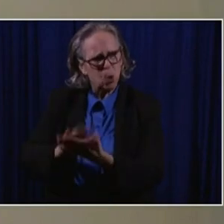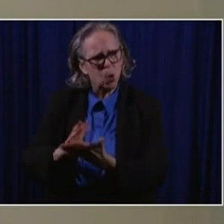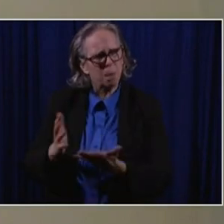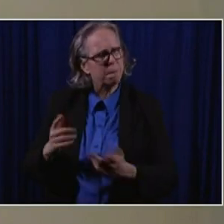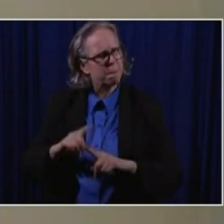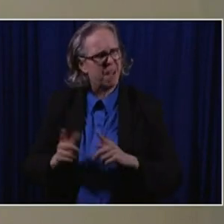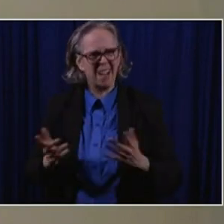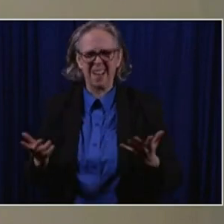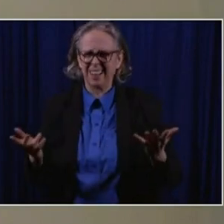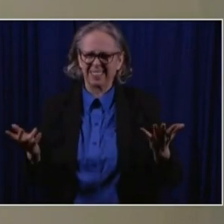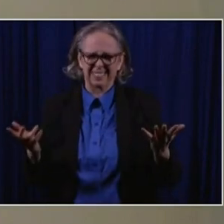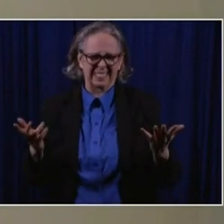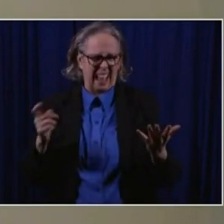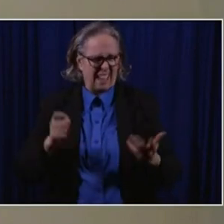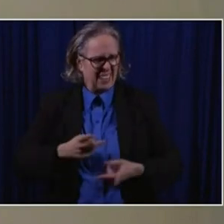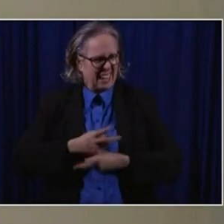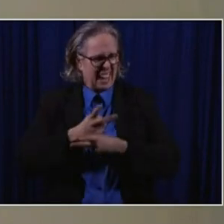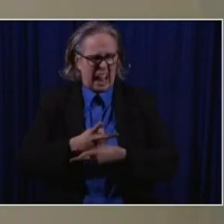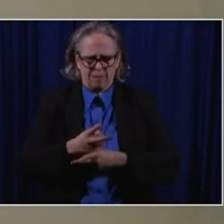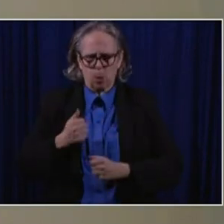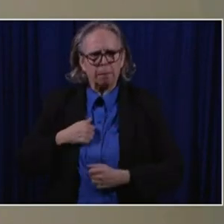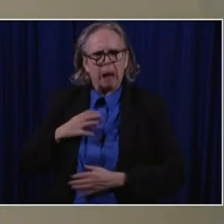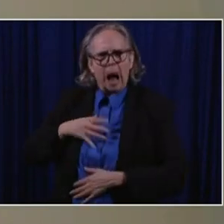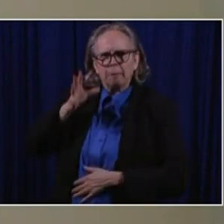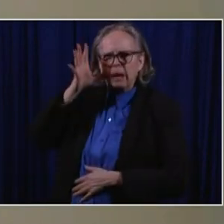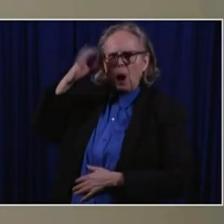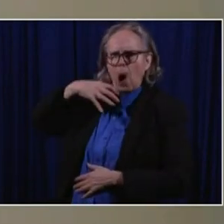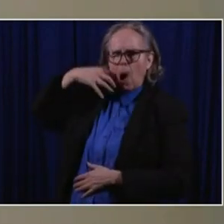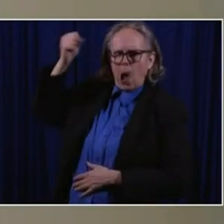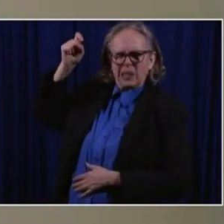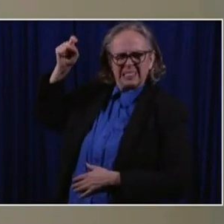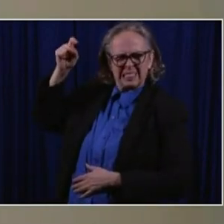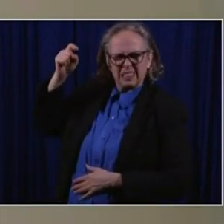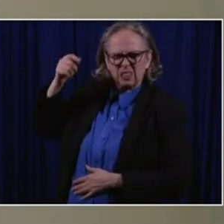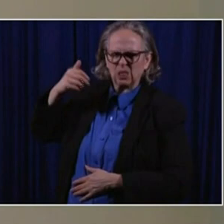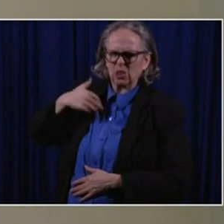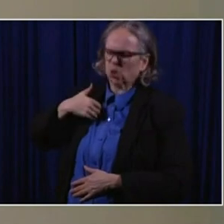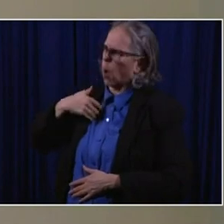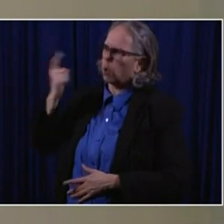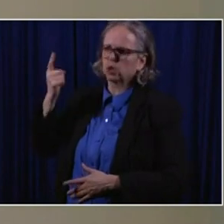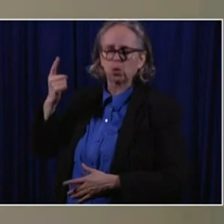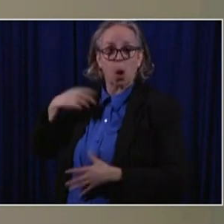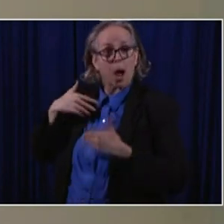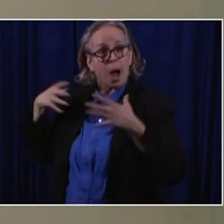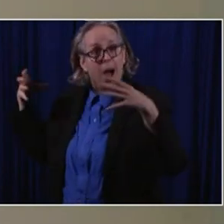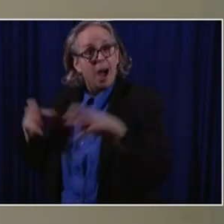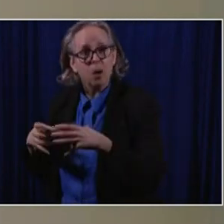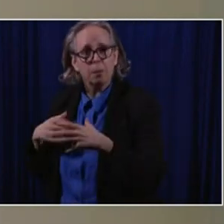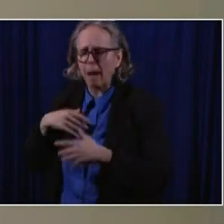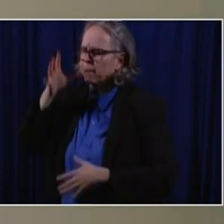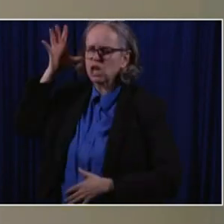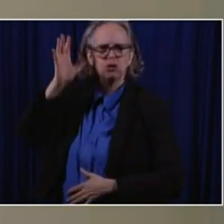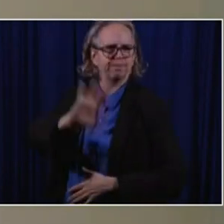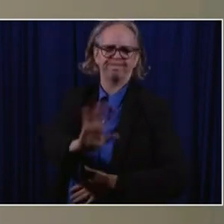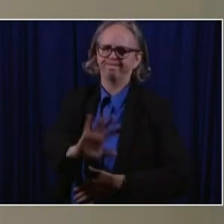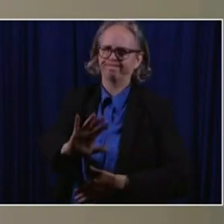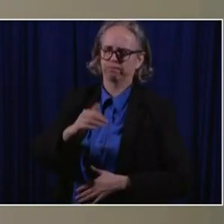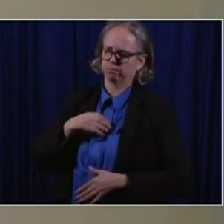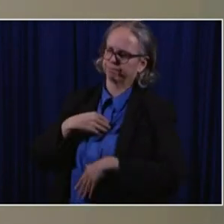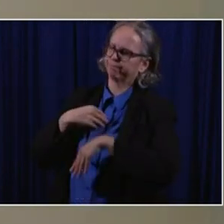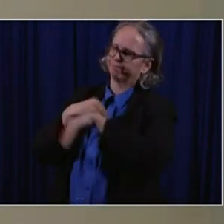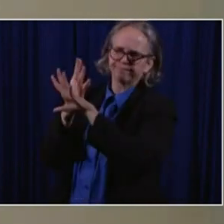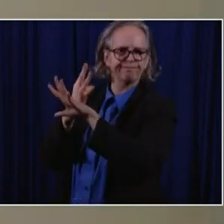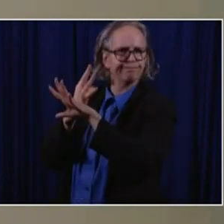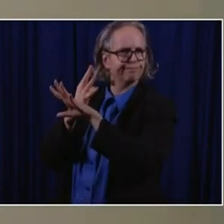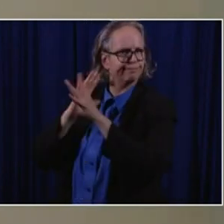this time, I say, you know, we're gonna, we're gonna zoom at Thanksgiving for this, for this year, until we see how things come out in the coming